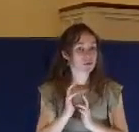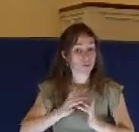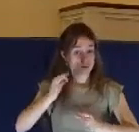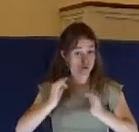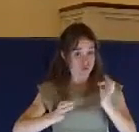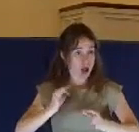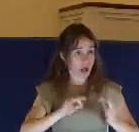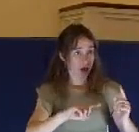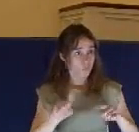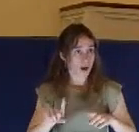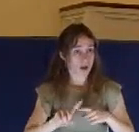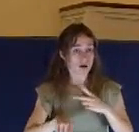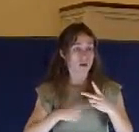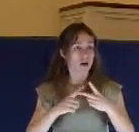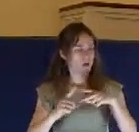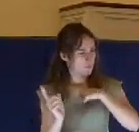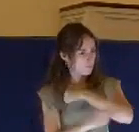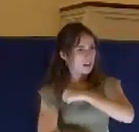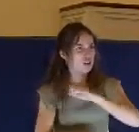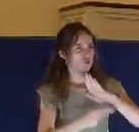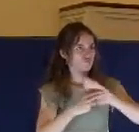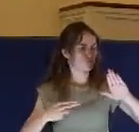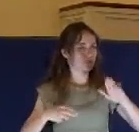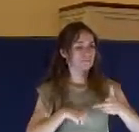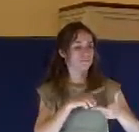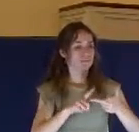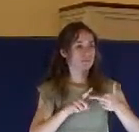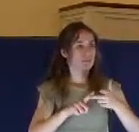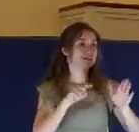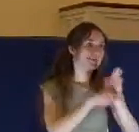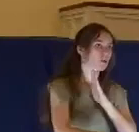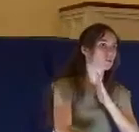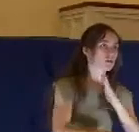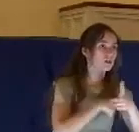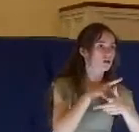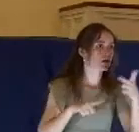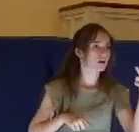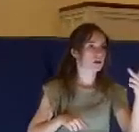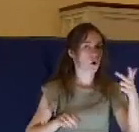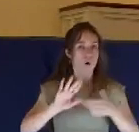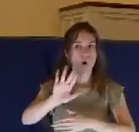passed. This was all a rush job. This was all a kangaroo court.